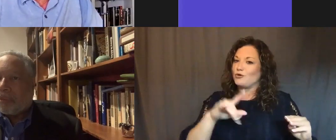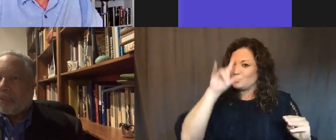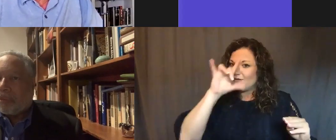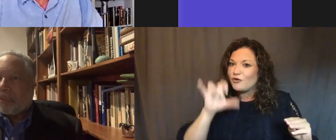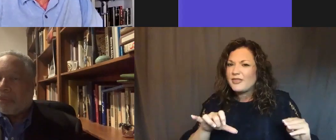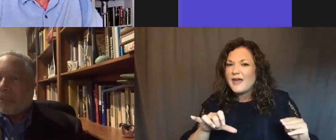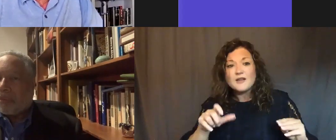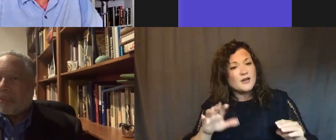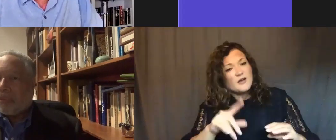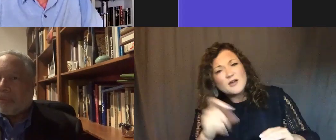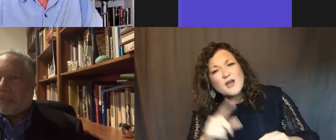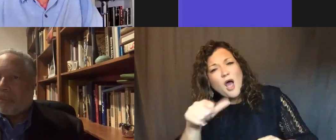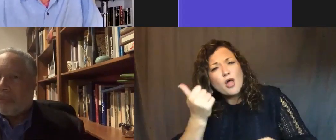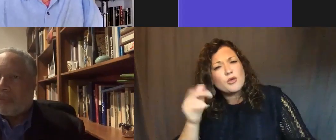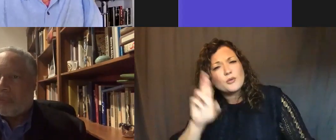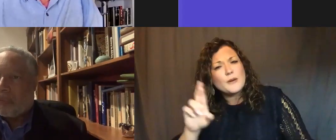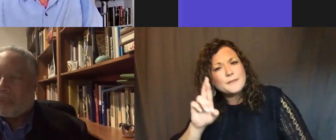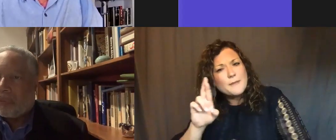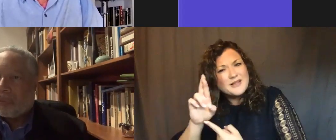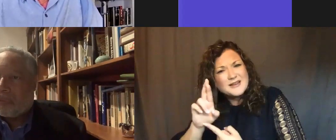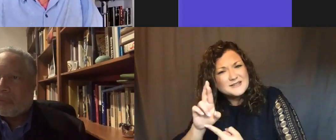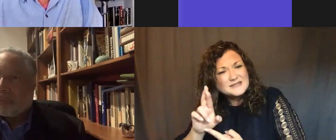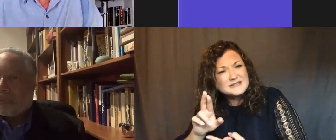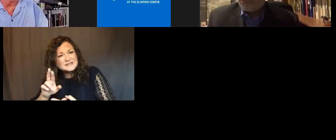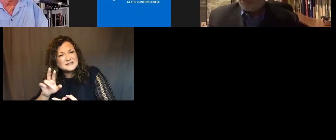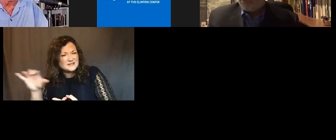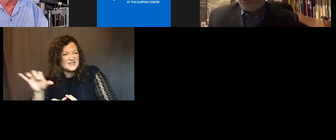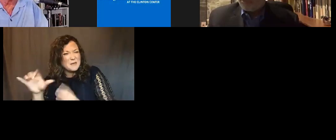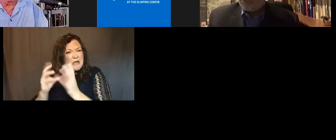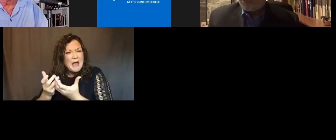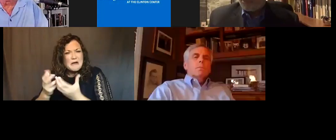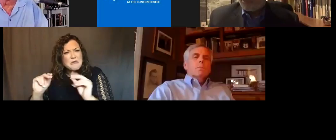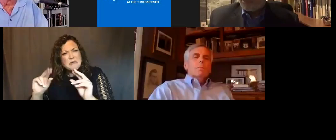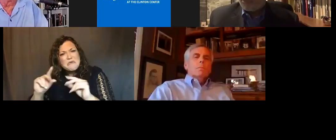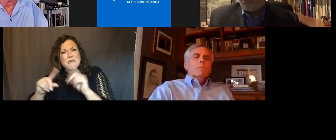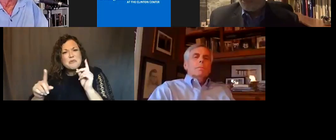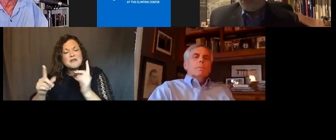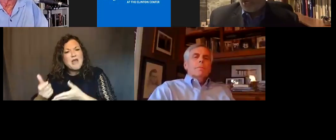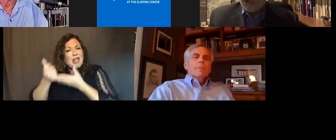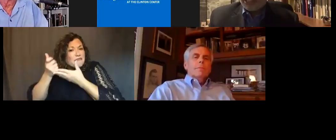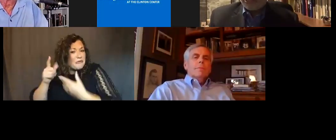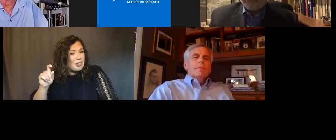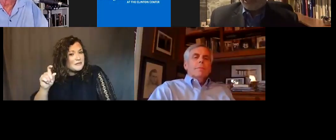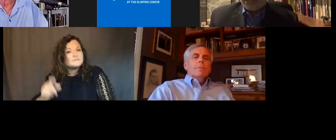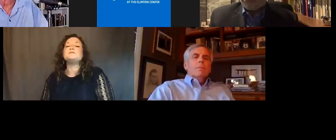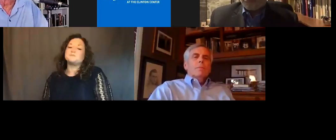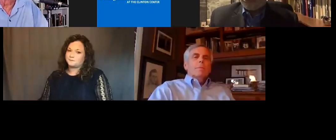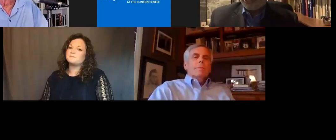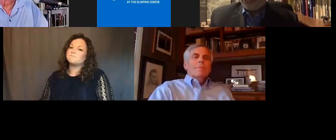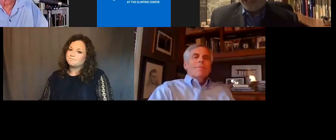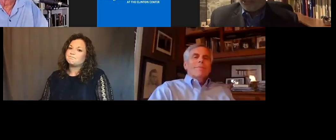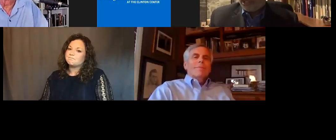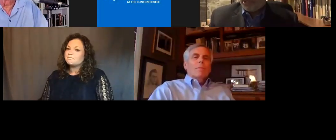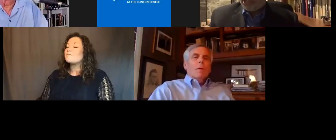other Republicans in the same, I don't mean in the same category, but also that were helpful? Well, I think there were a lot of